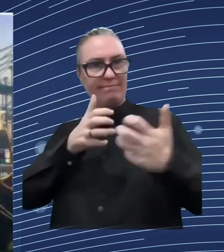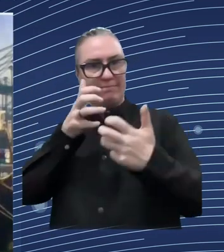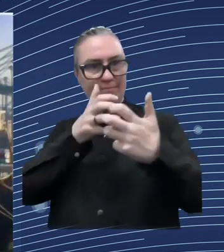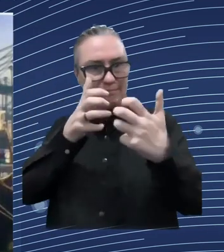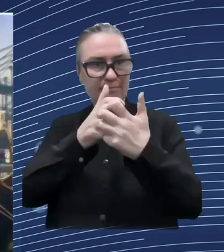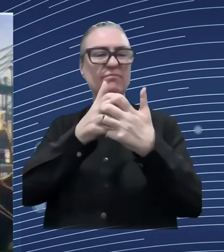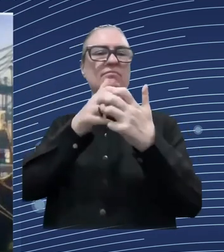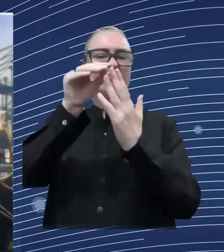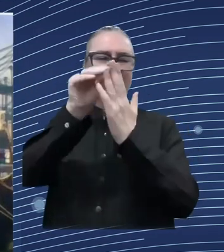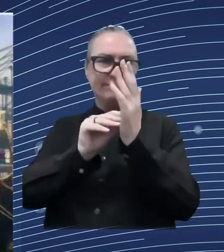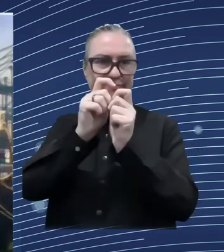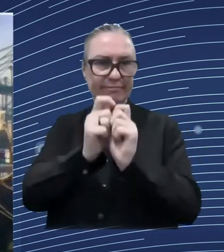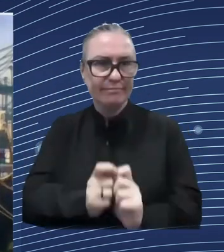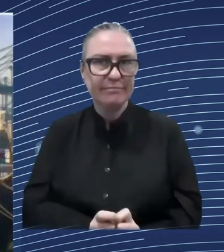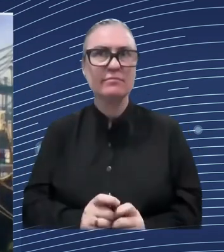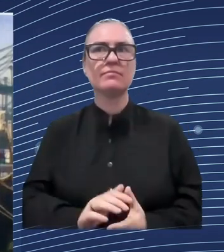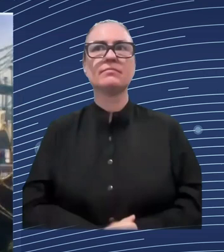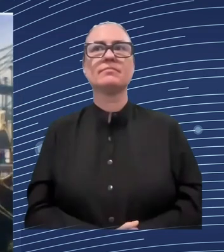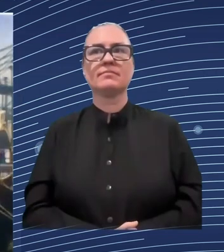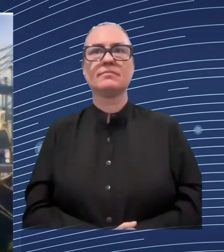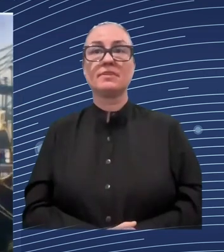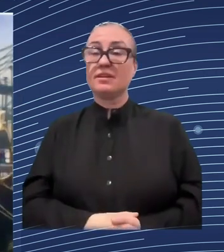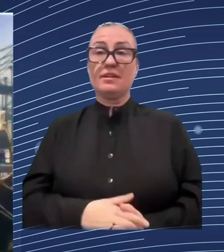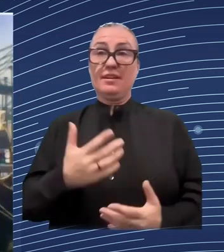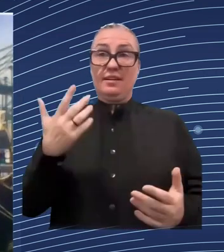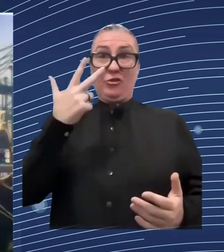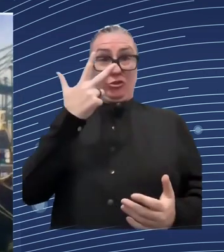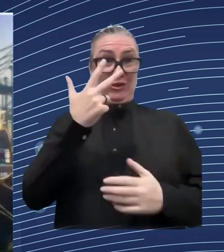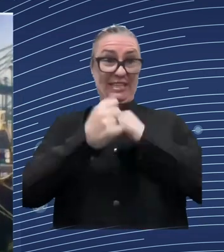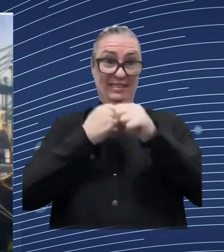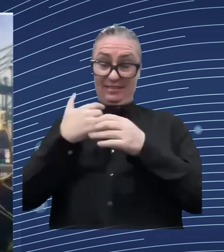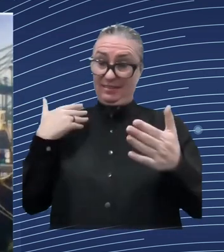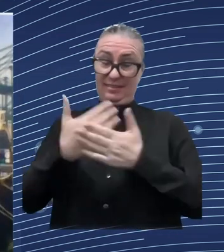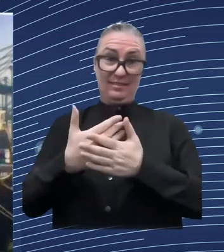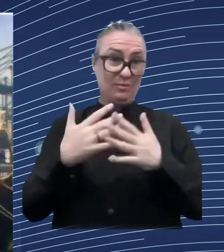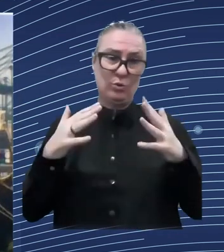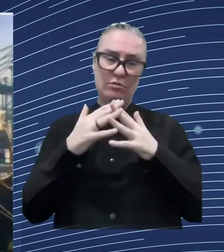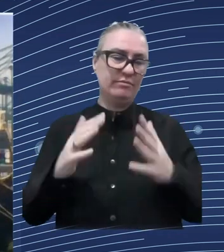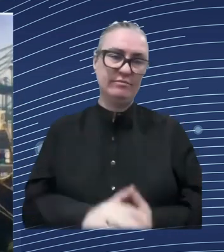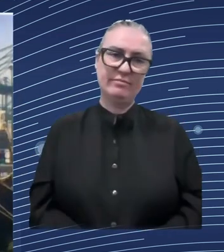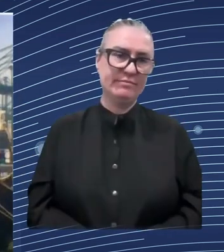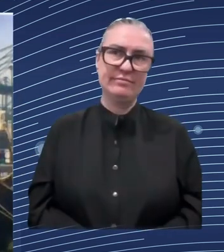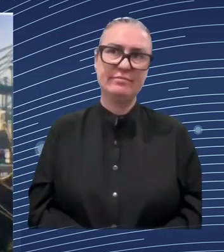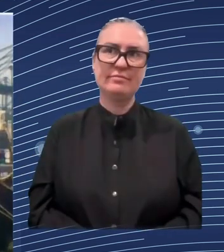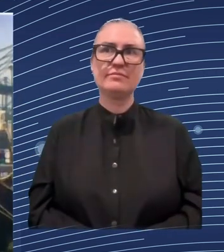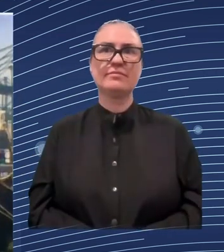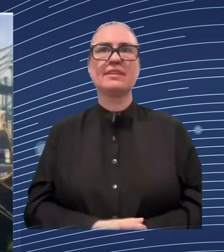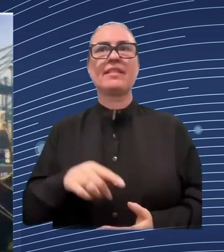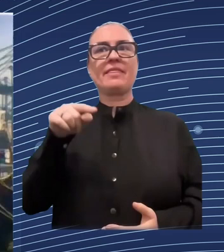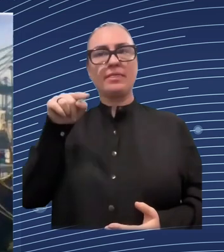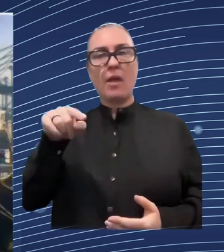question i i think uh it's easy to package here with the great uh previous speakers from the from the uh from uh